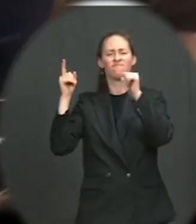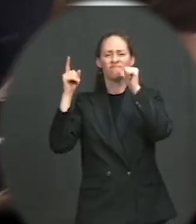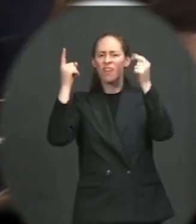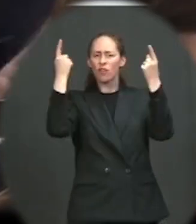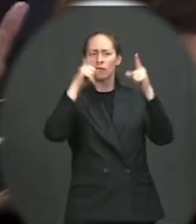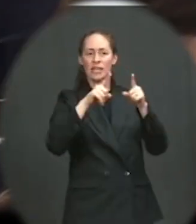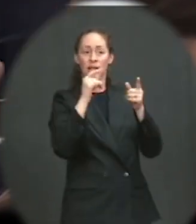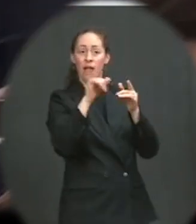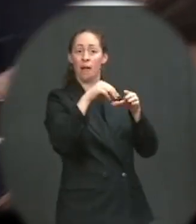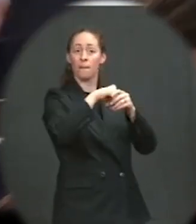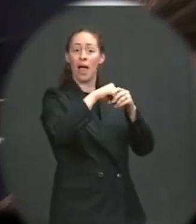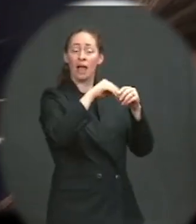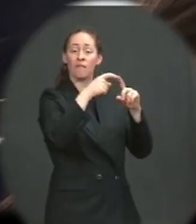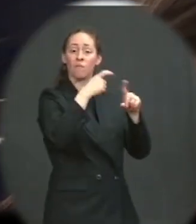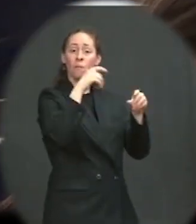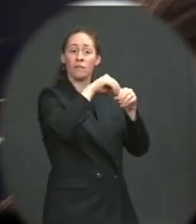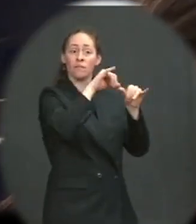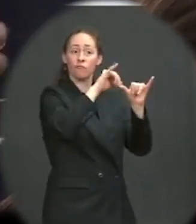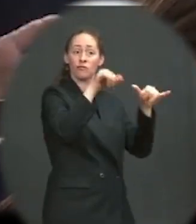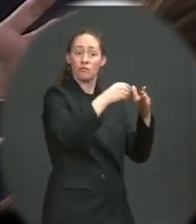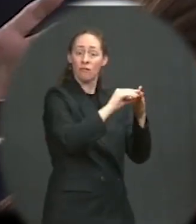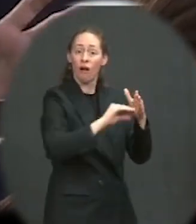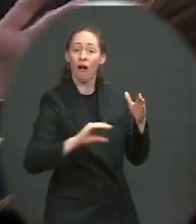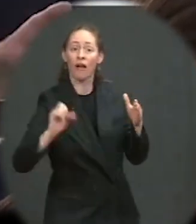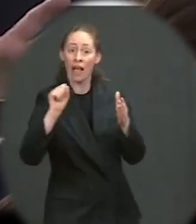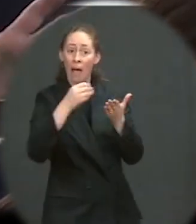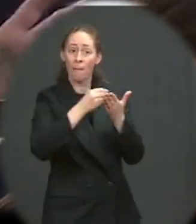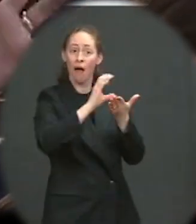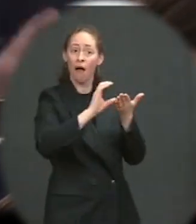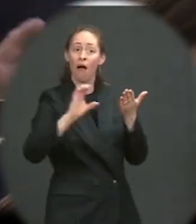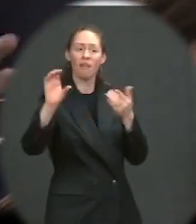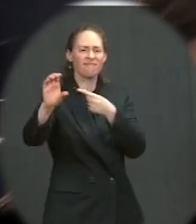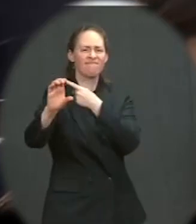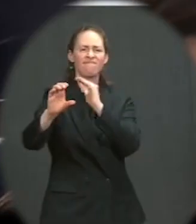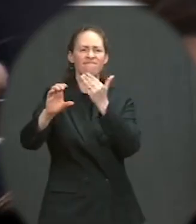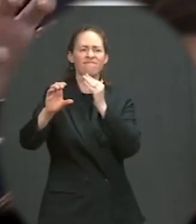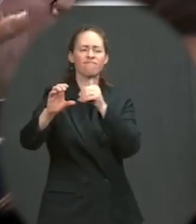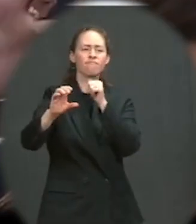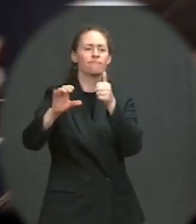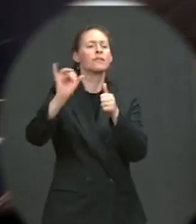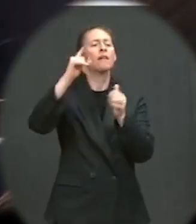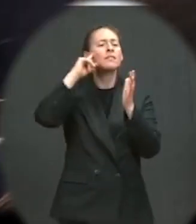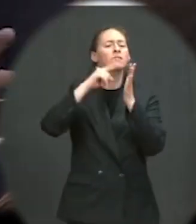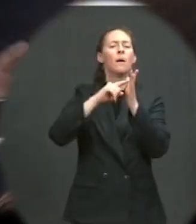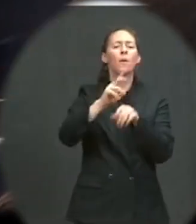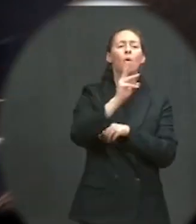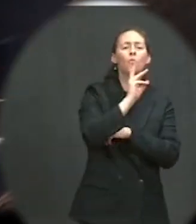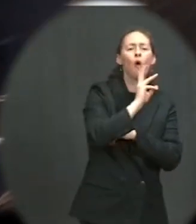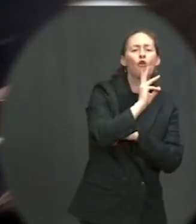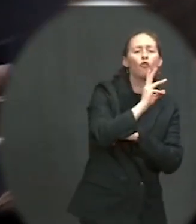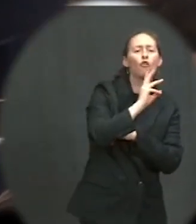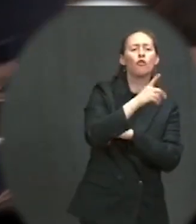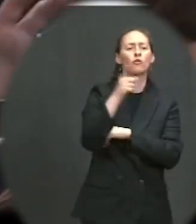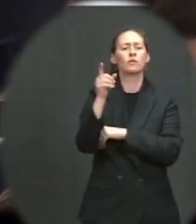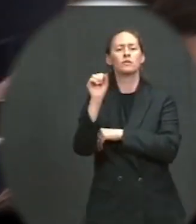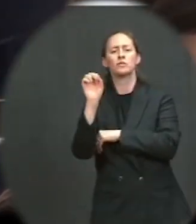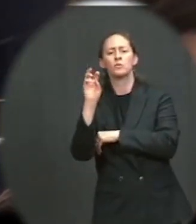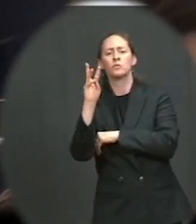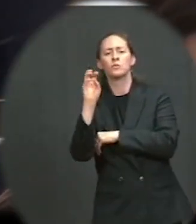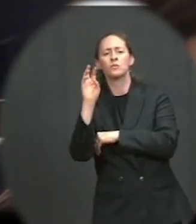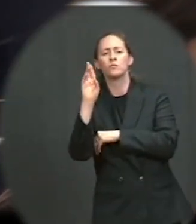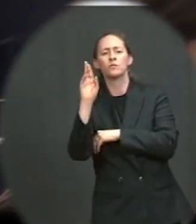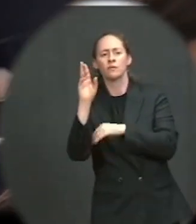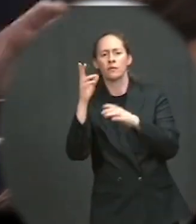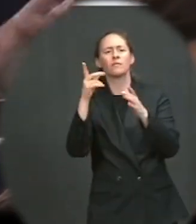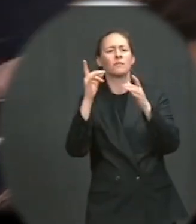exceptions, water and sewer, but why was it not okay for infrastructure or limited